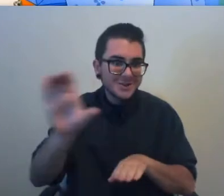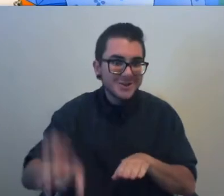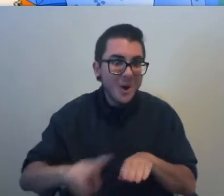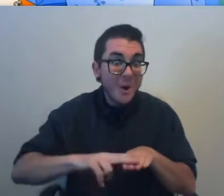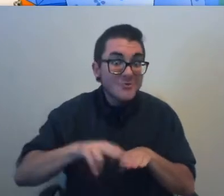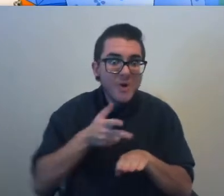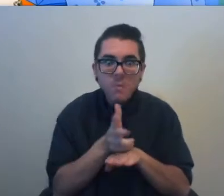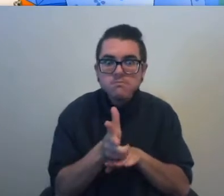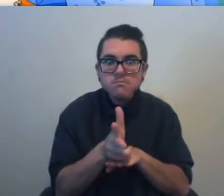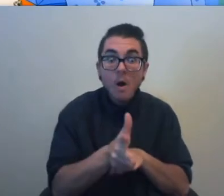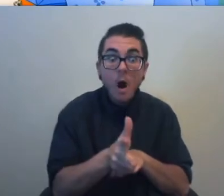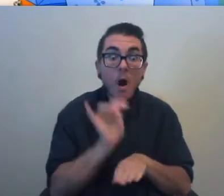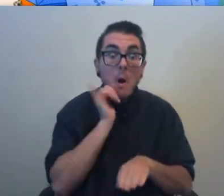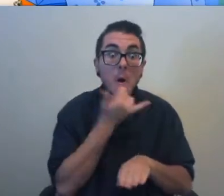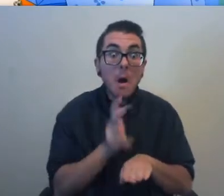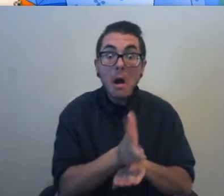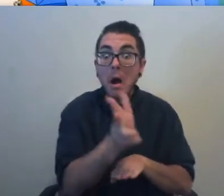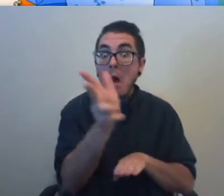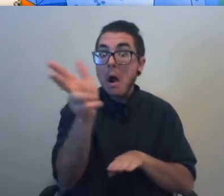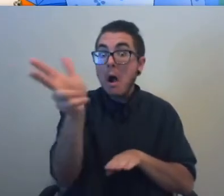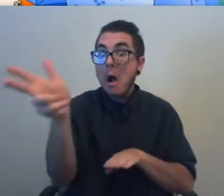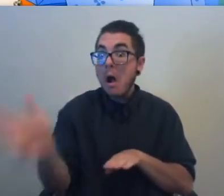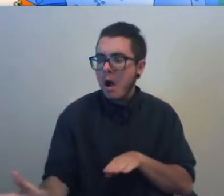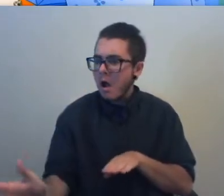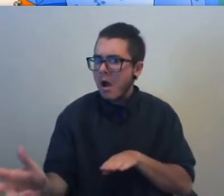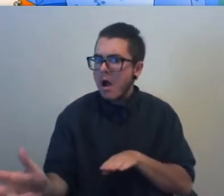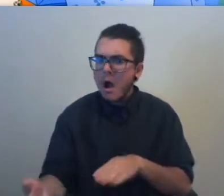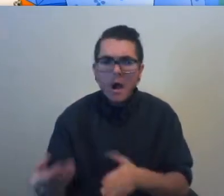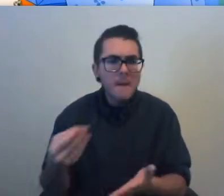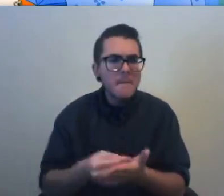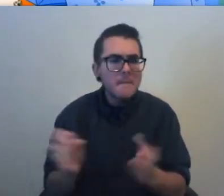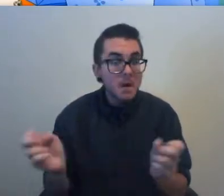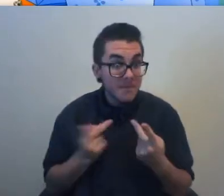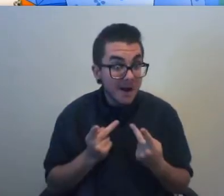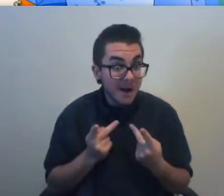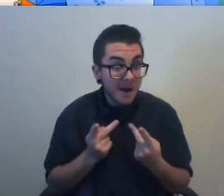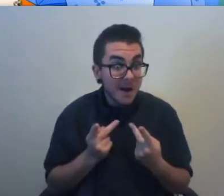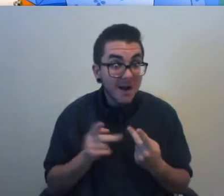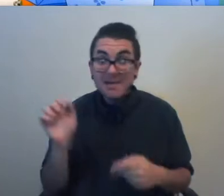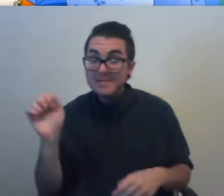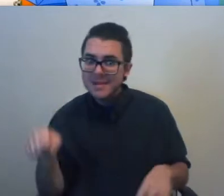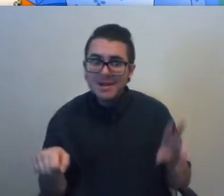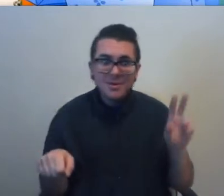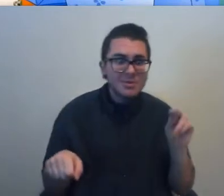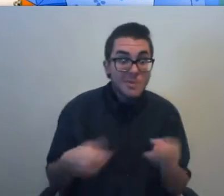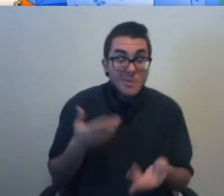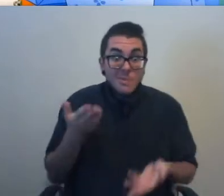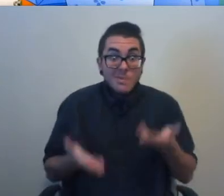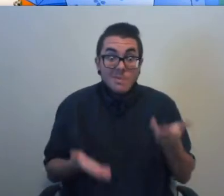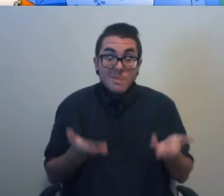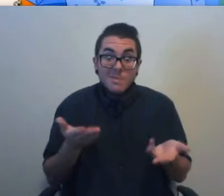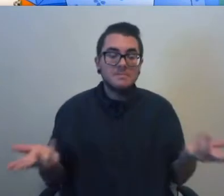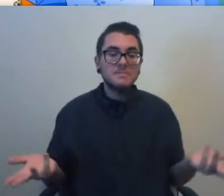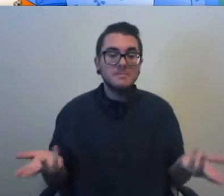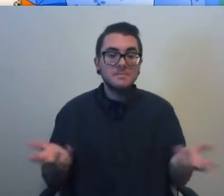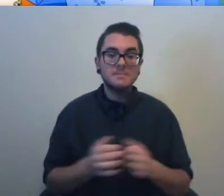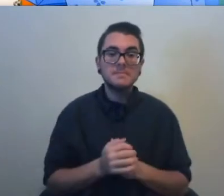the train should jump the track, do I get my money back? Yes, no, maybe so.